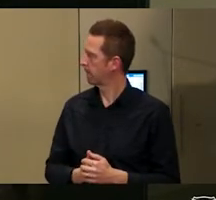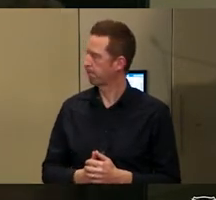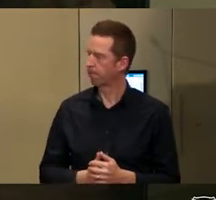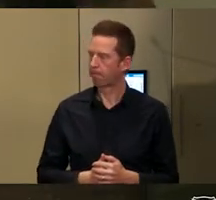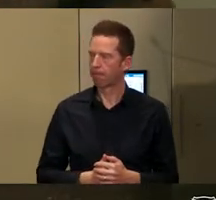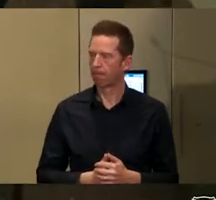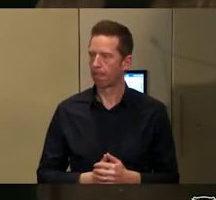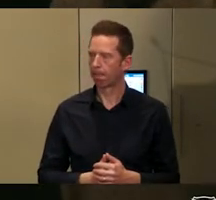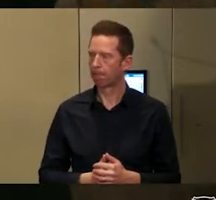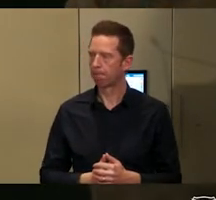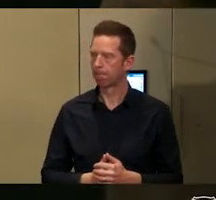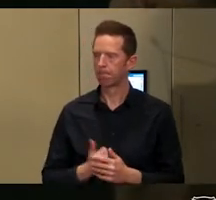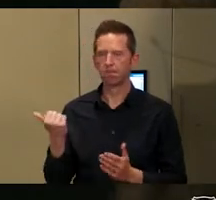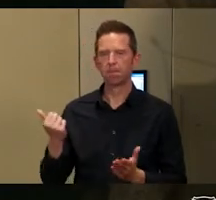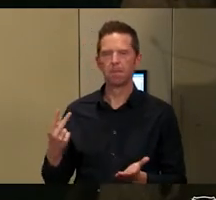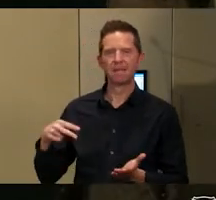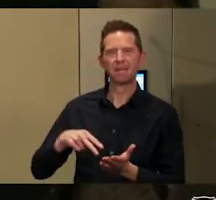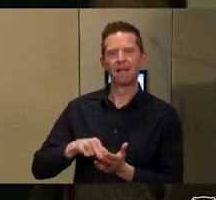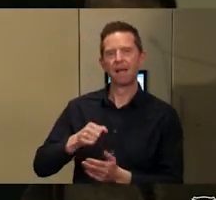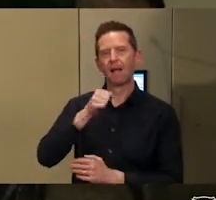Oh, sorry, should I stand up here?